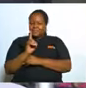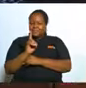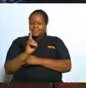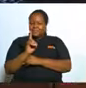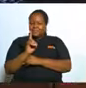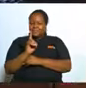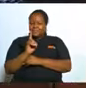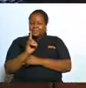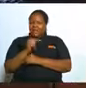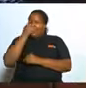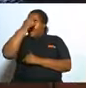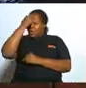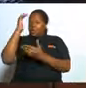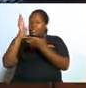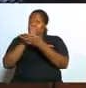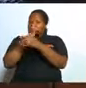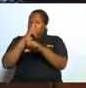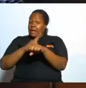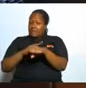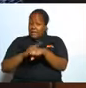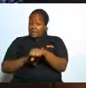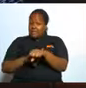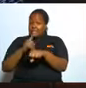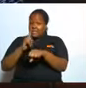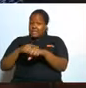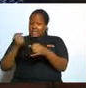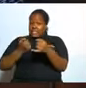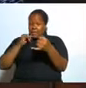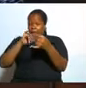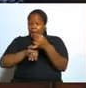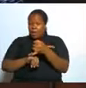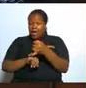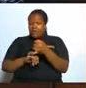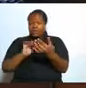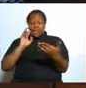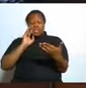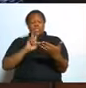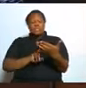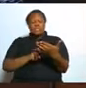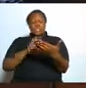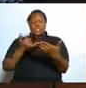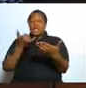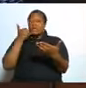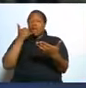yeah because sometimes when she see your call she's waiting for instructions